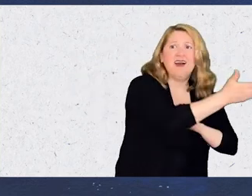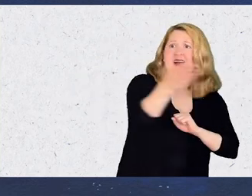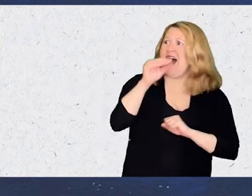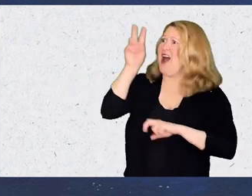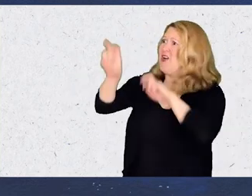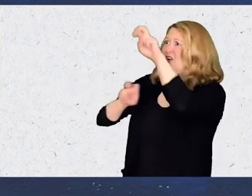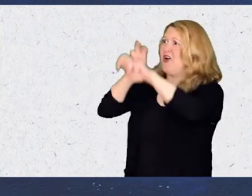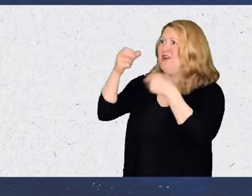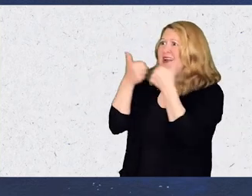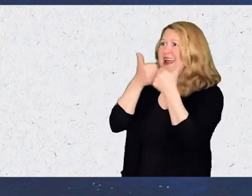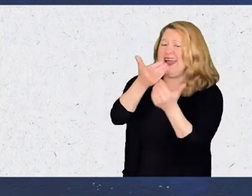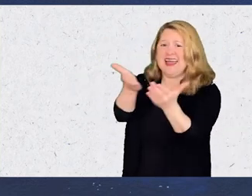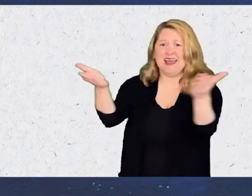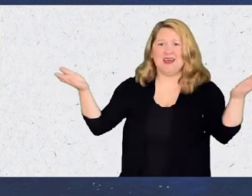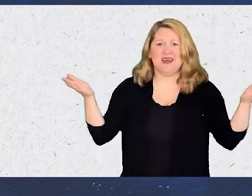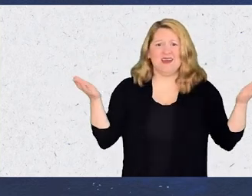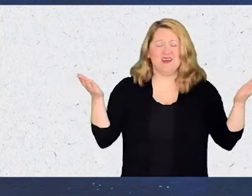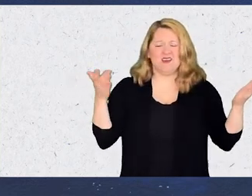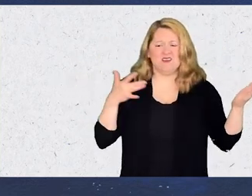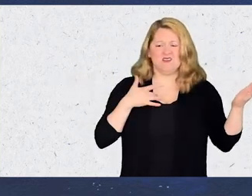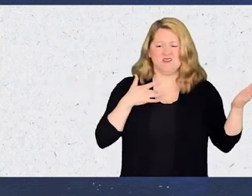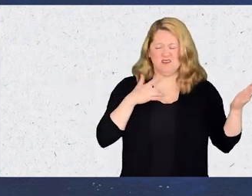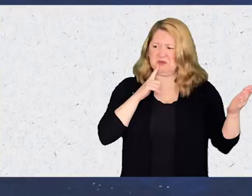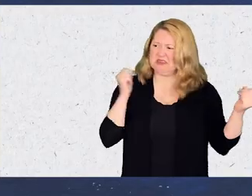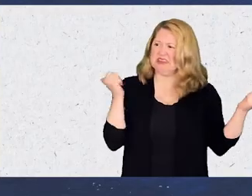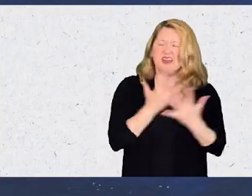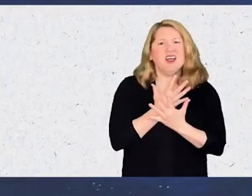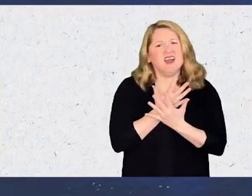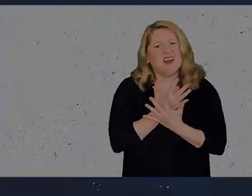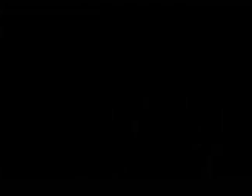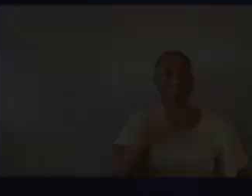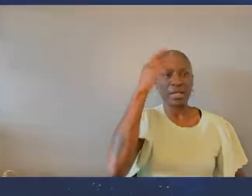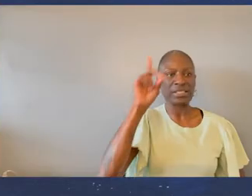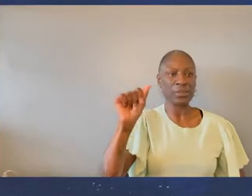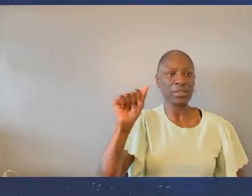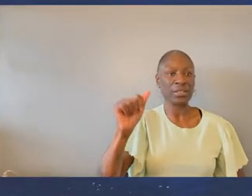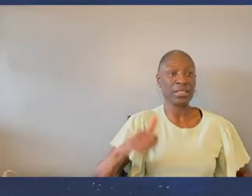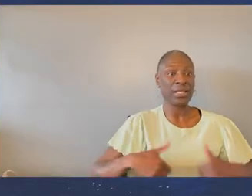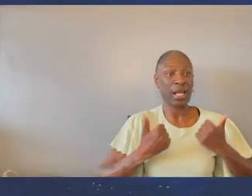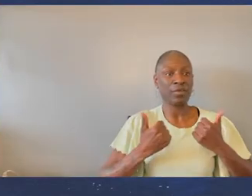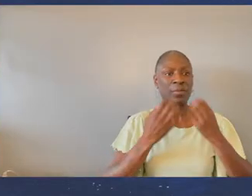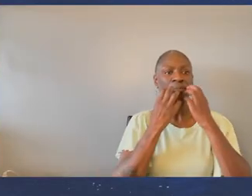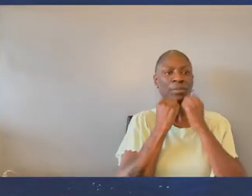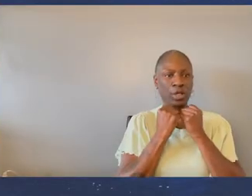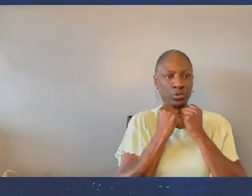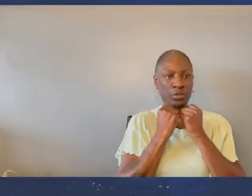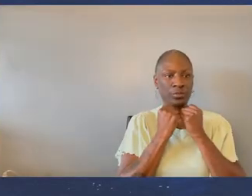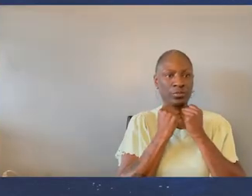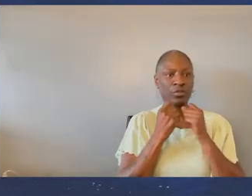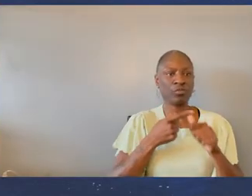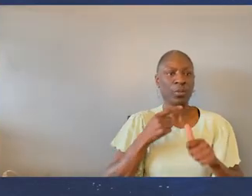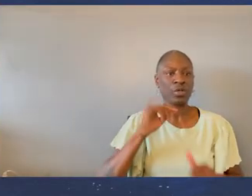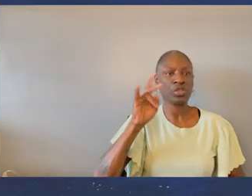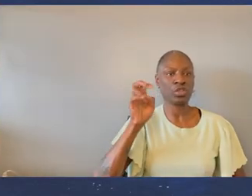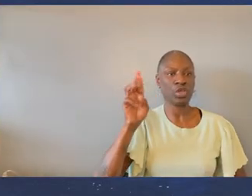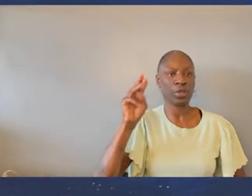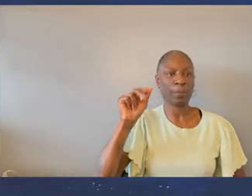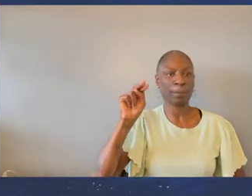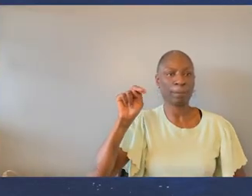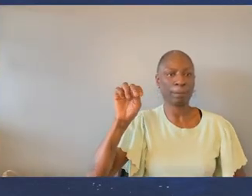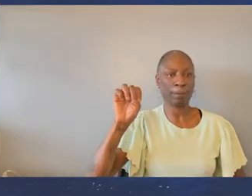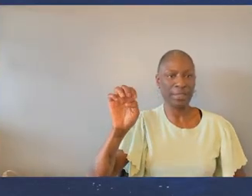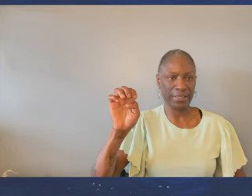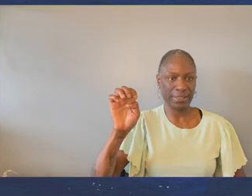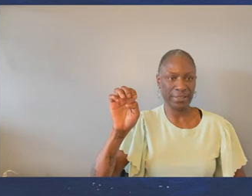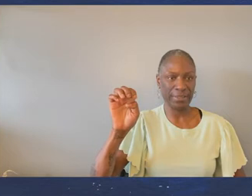Advertisements And carnival games It was just so terrifying Black Disabled Lives Matter By Jermaine